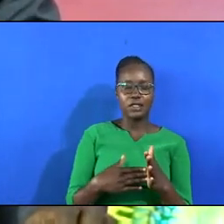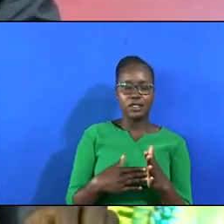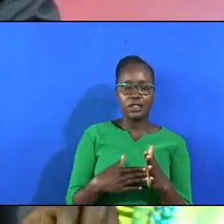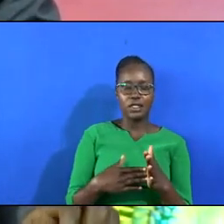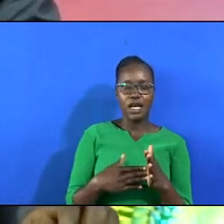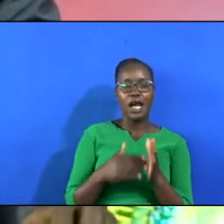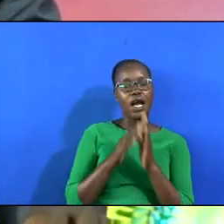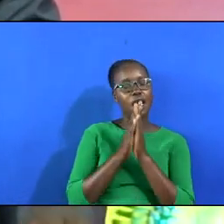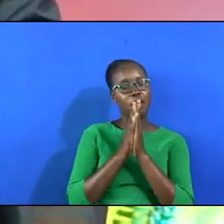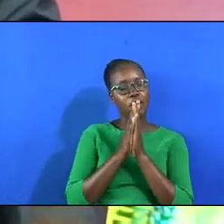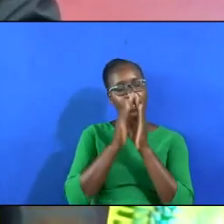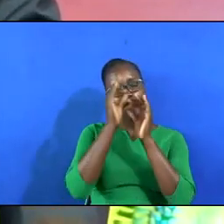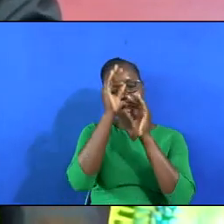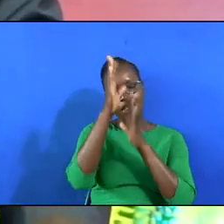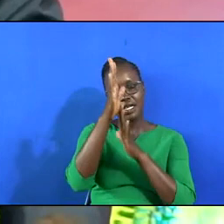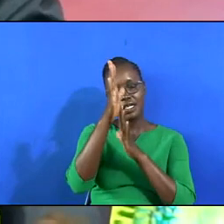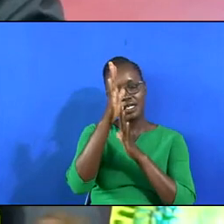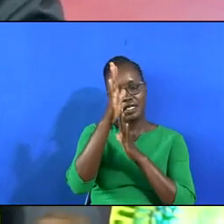This I'm praying Father